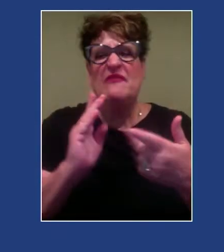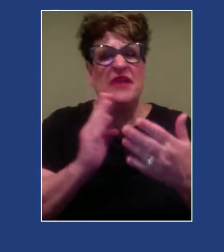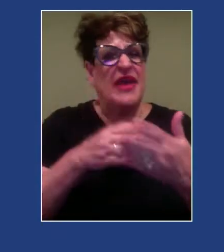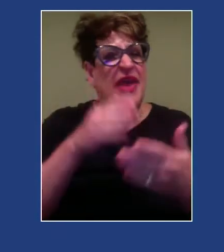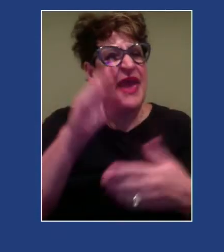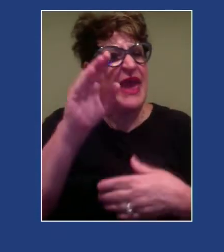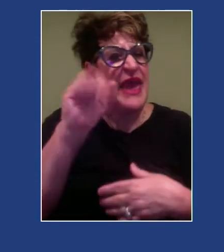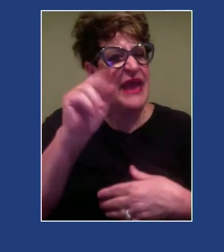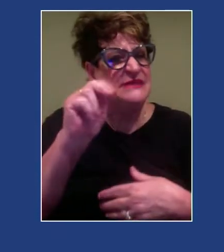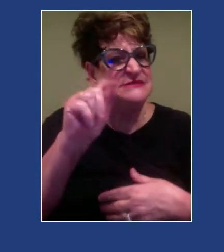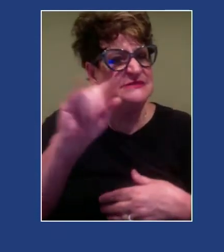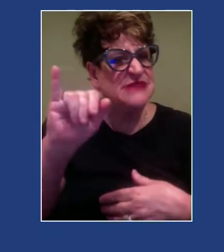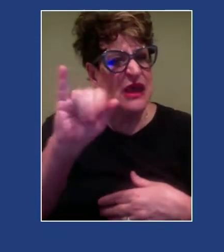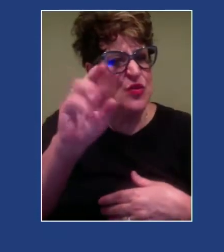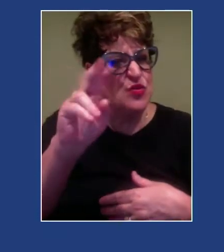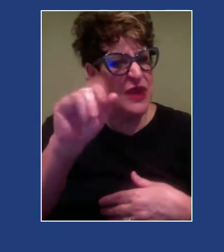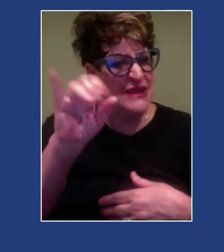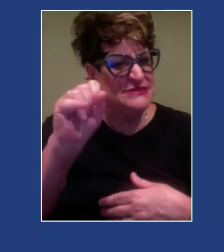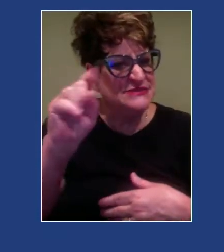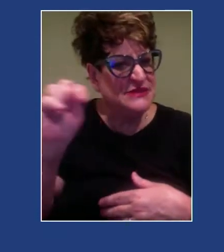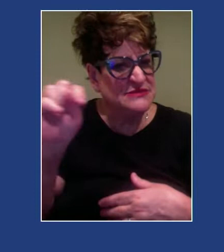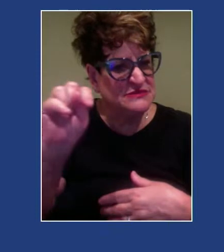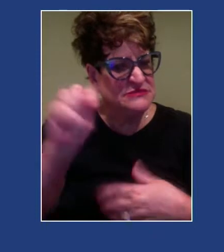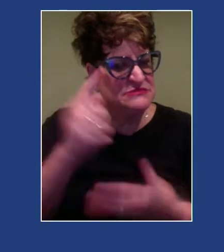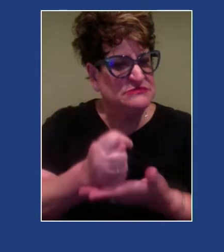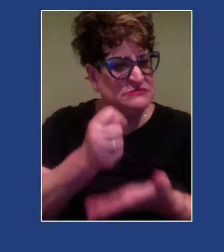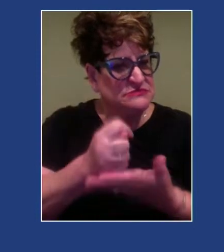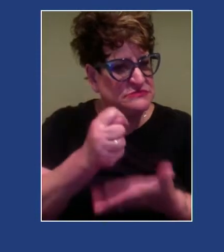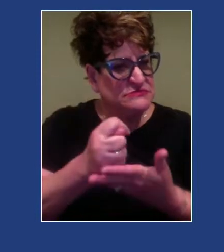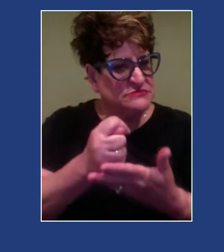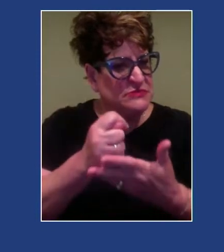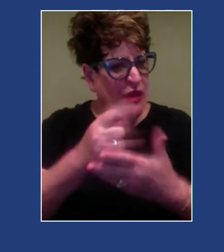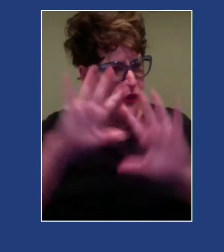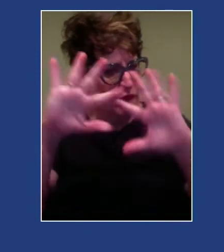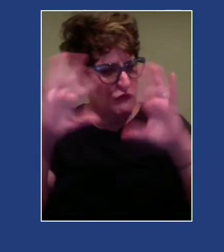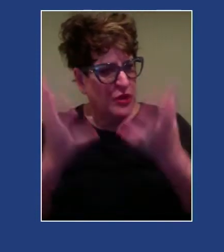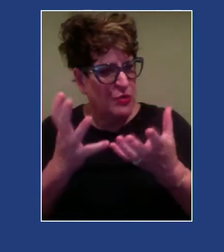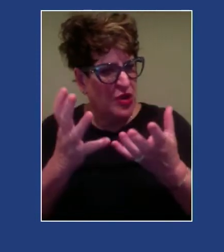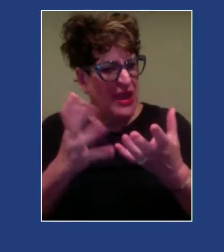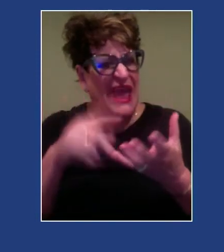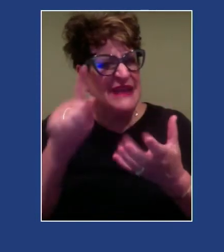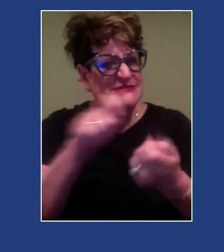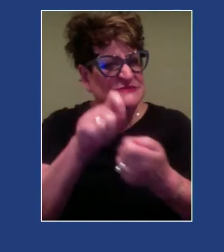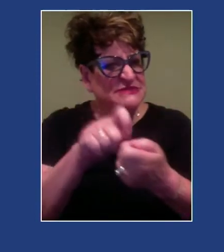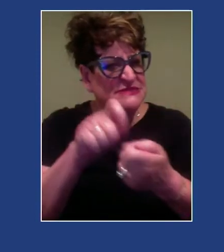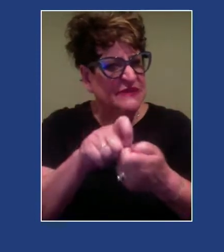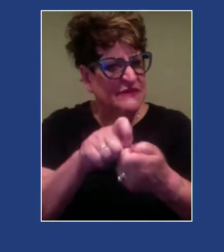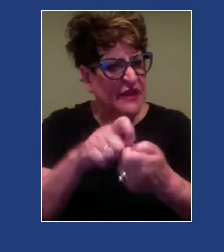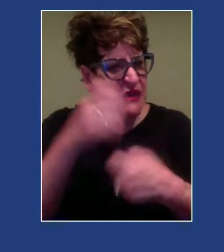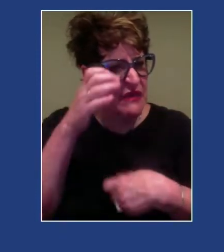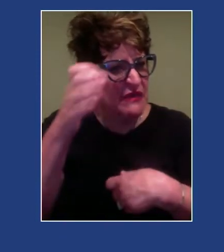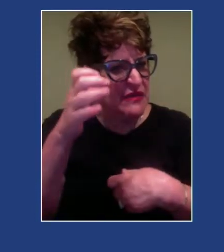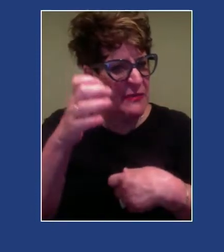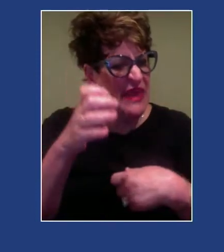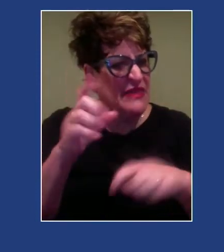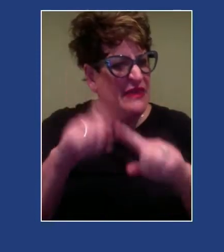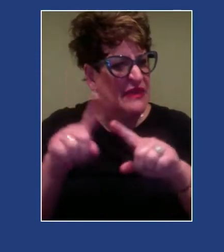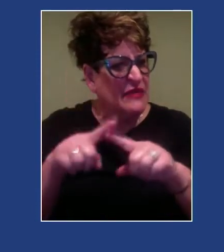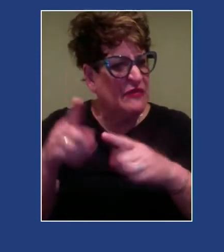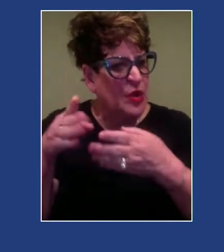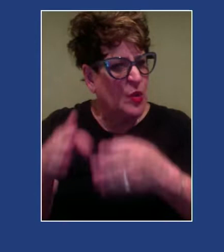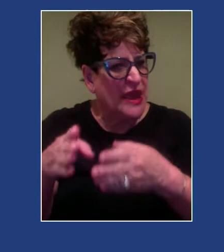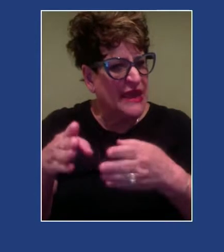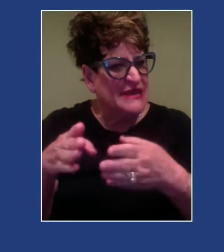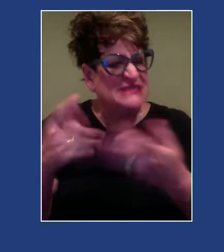framework and specific concepts of anti-racist therapy and how there are intersections and ways that these concepts